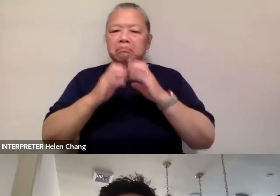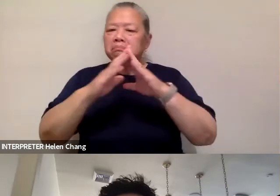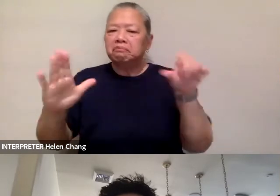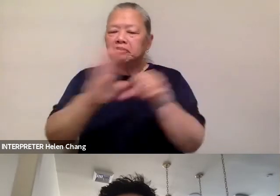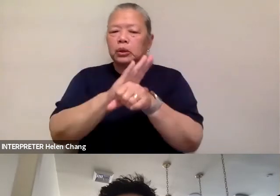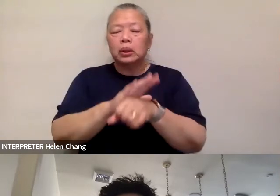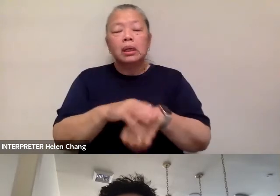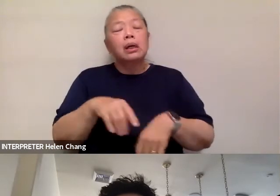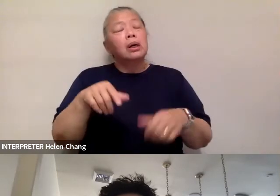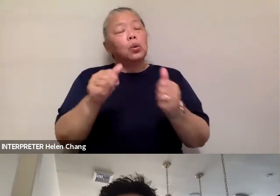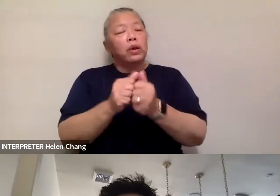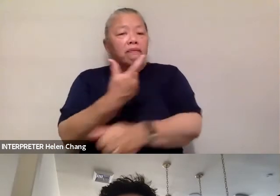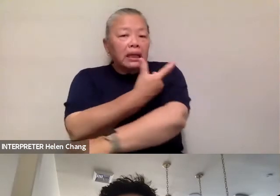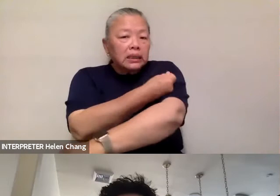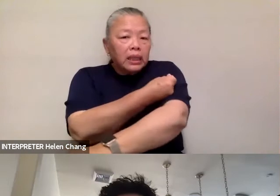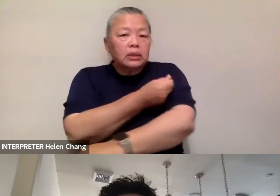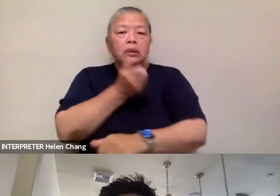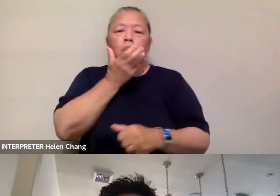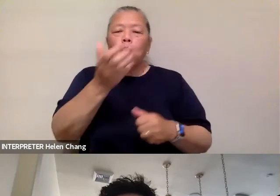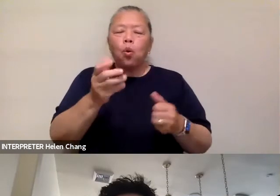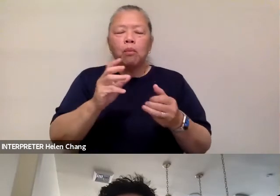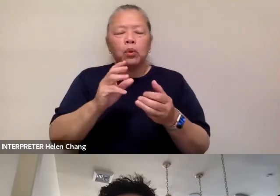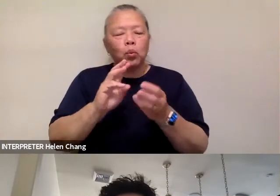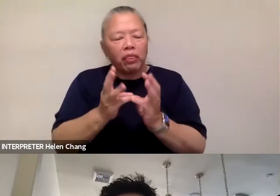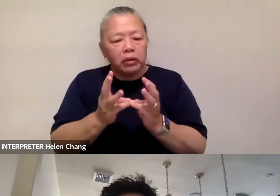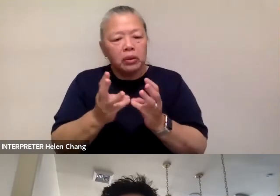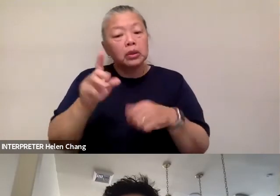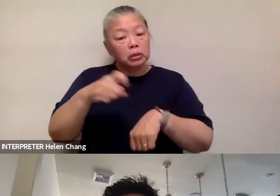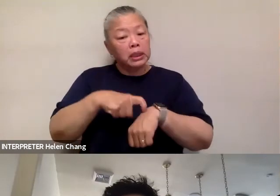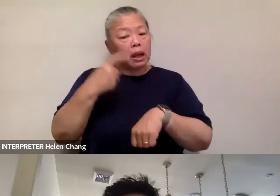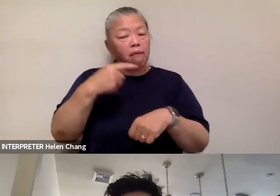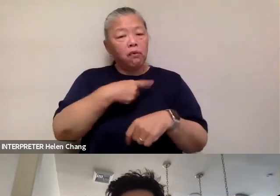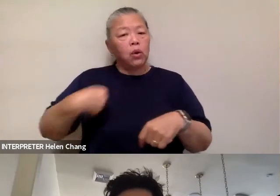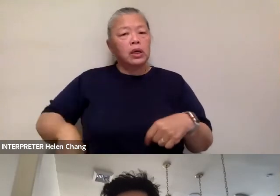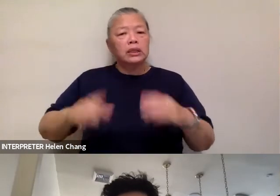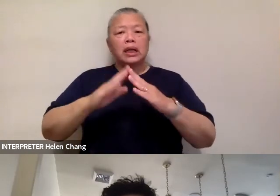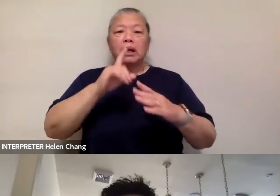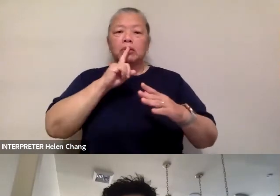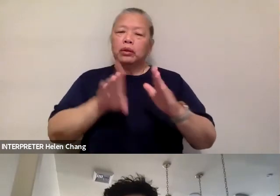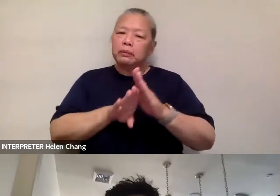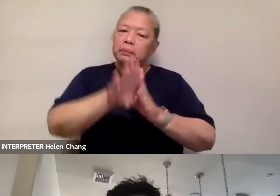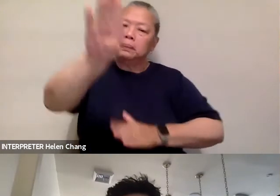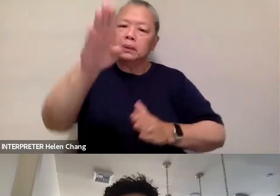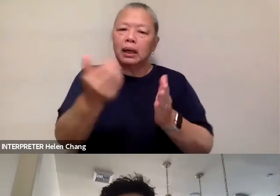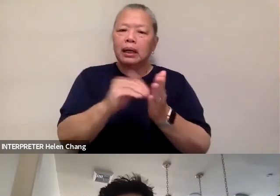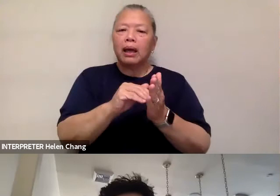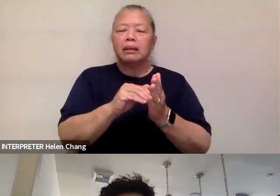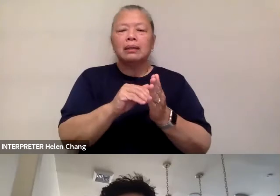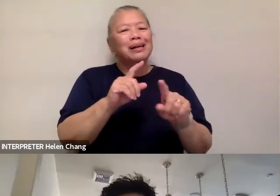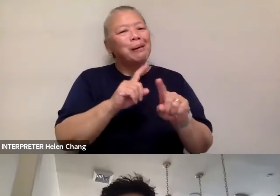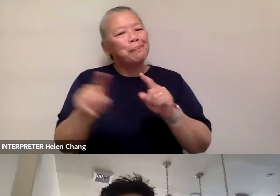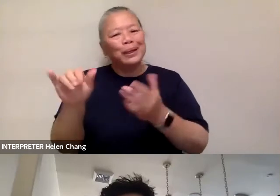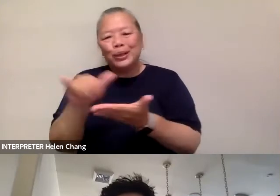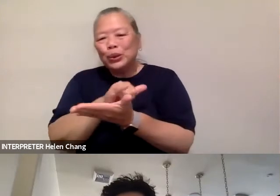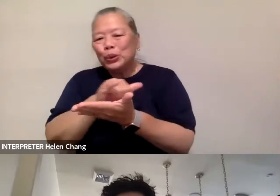this should be a new opening for Chinatown to come roaring back. But here in New York City, the